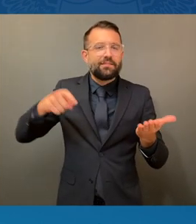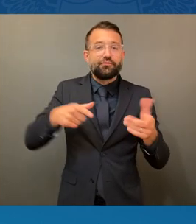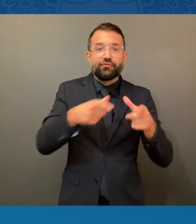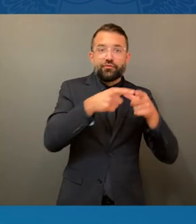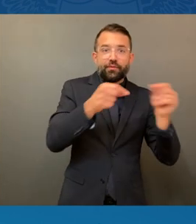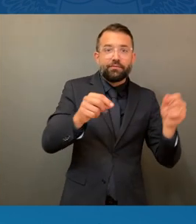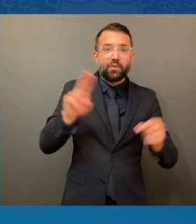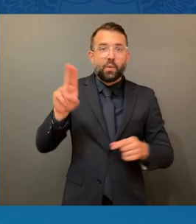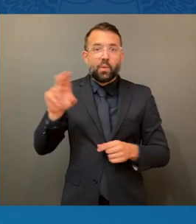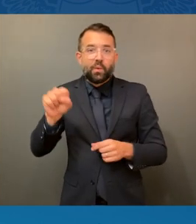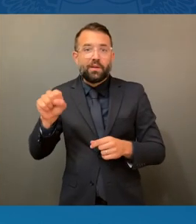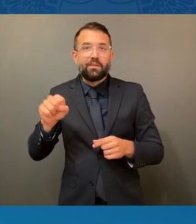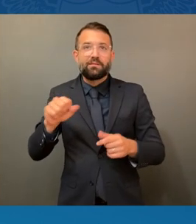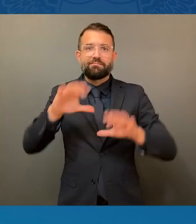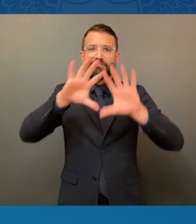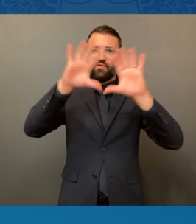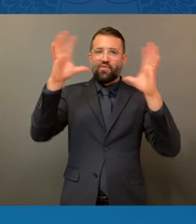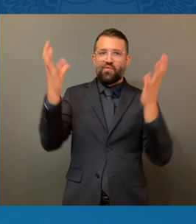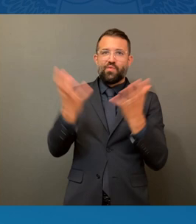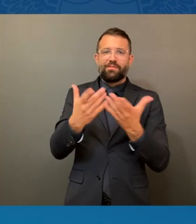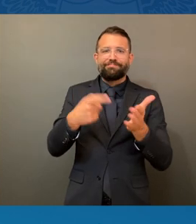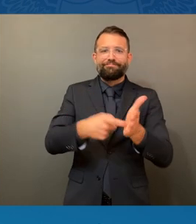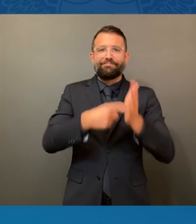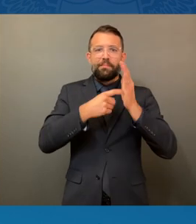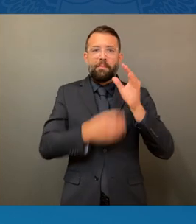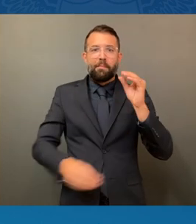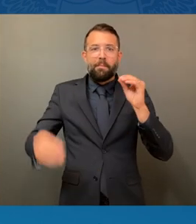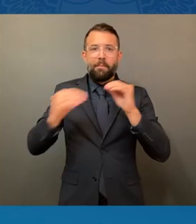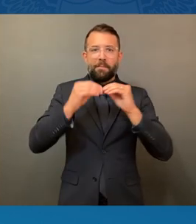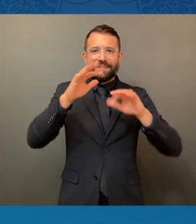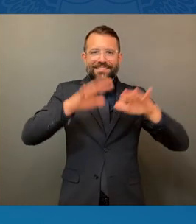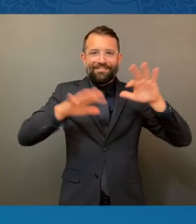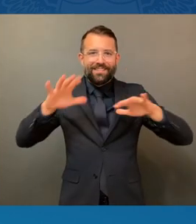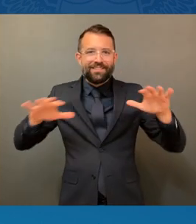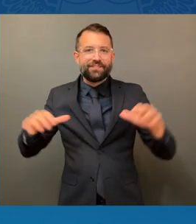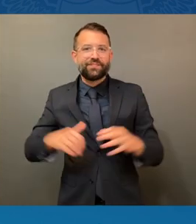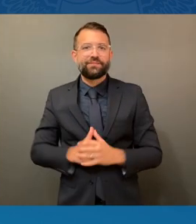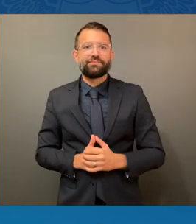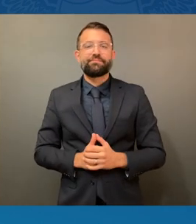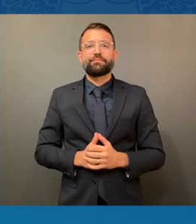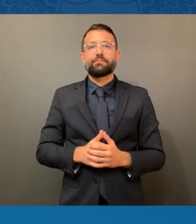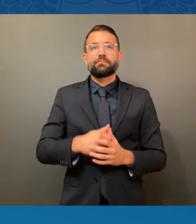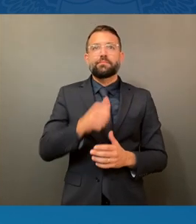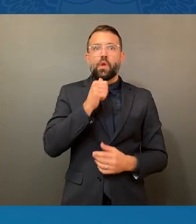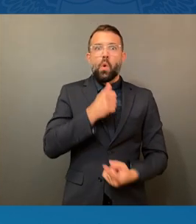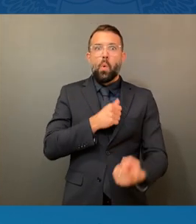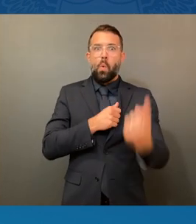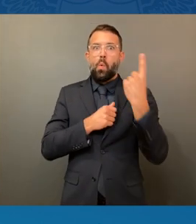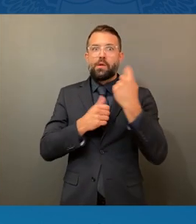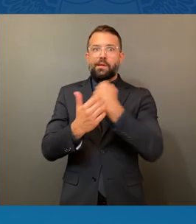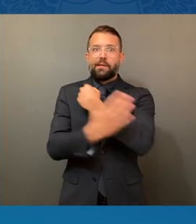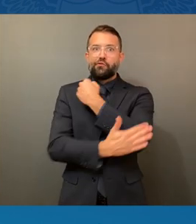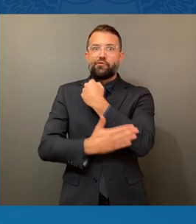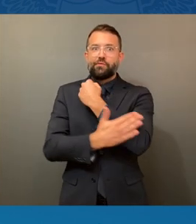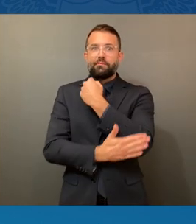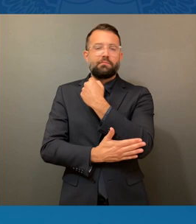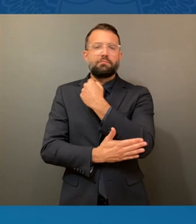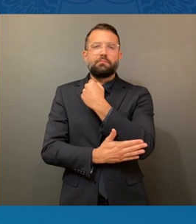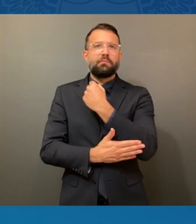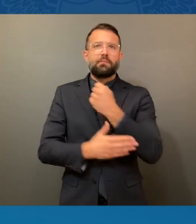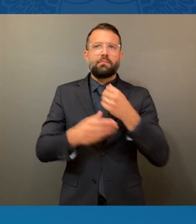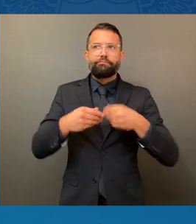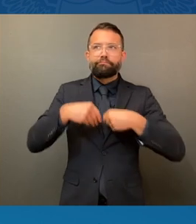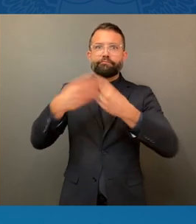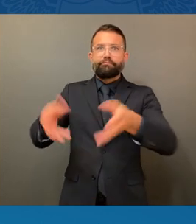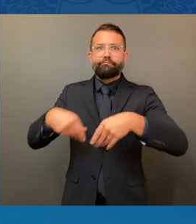that no one country can satisfy the globe's demand. But it is important that